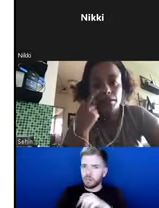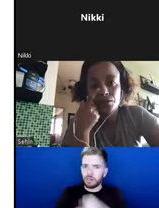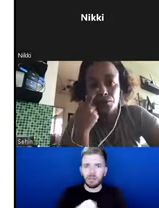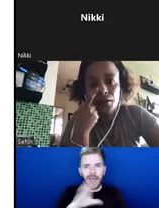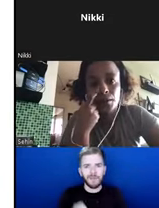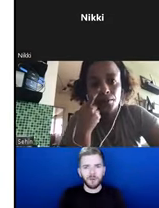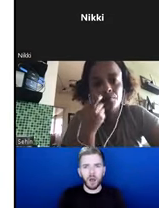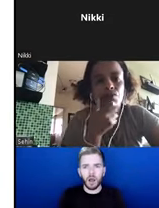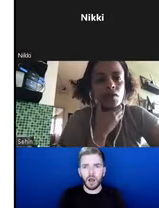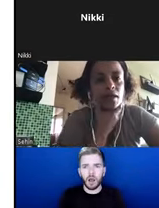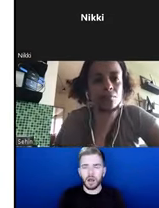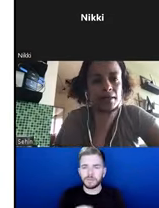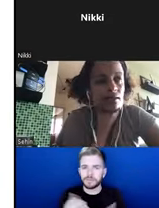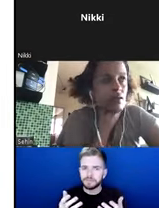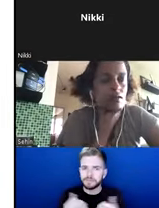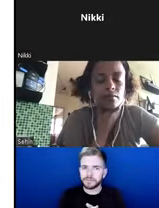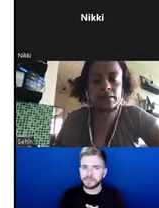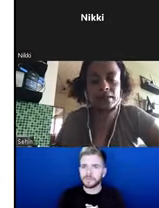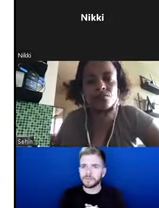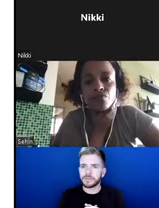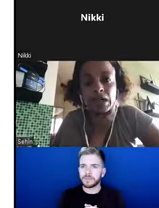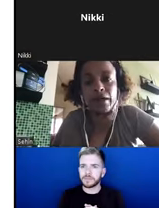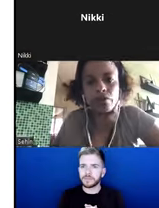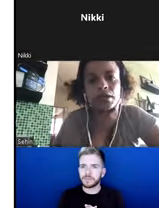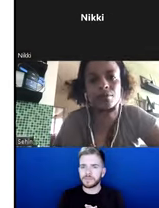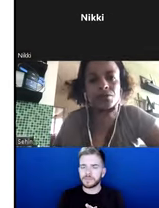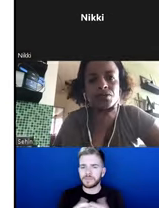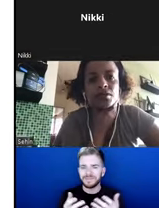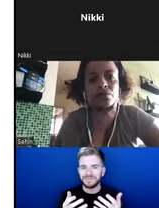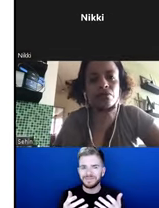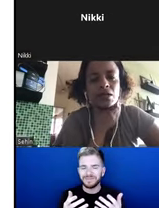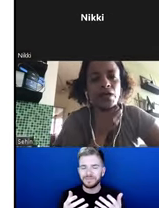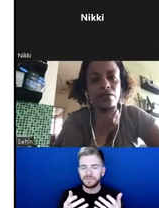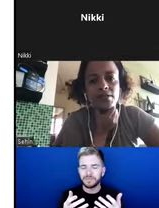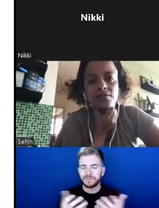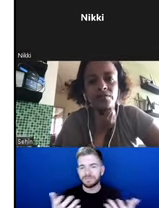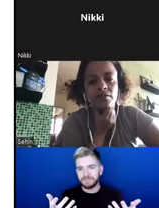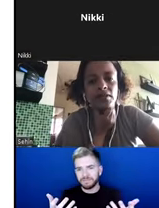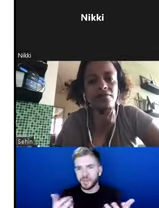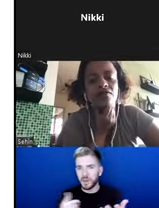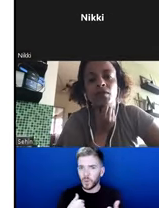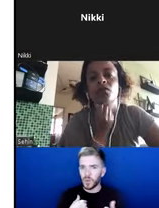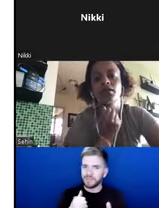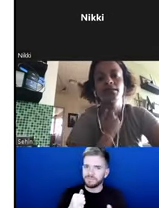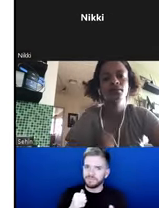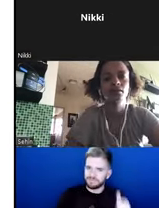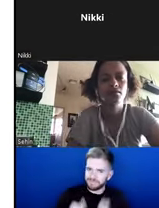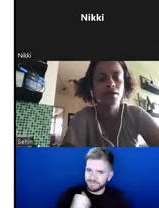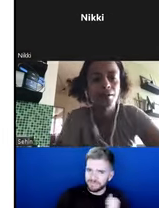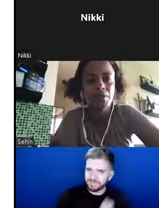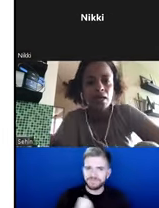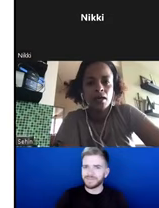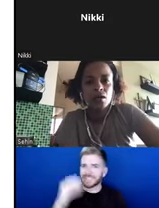little bit lead to the to the game, I think. And that's really ironic because we really pride ourselves on never having been colonized.